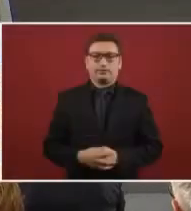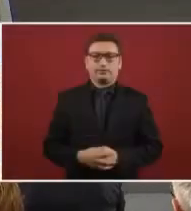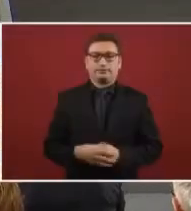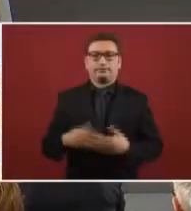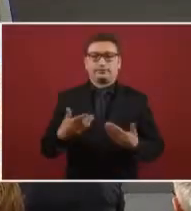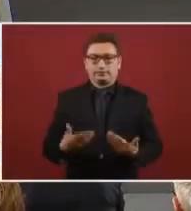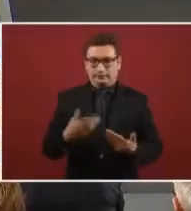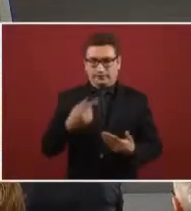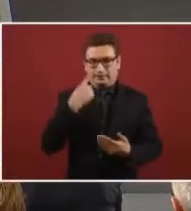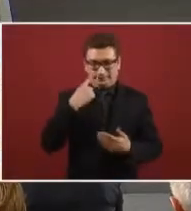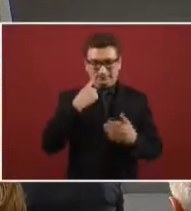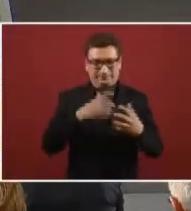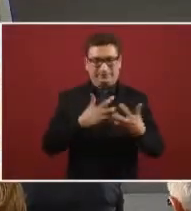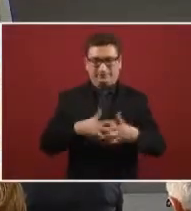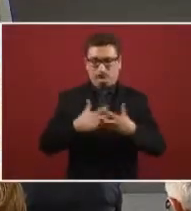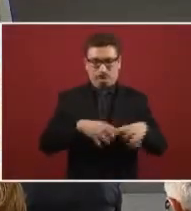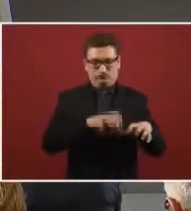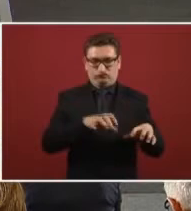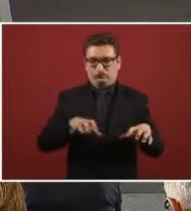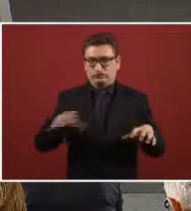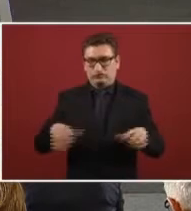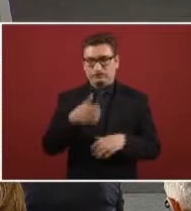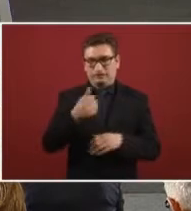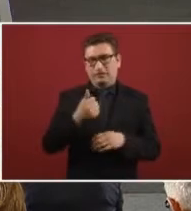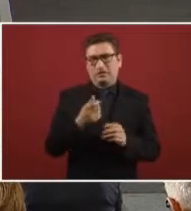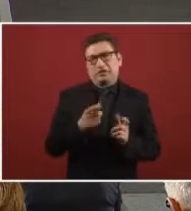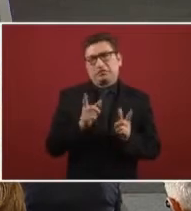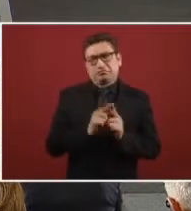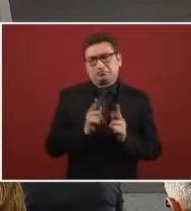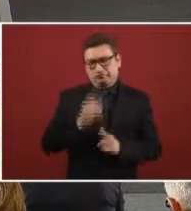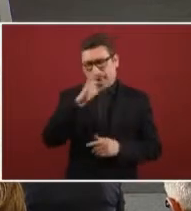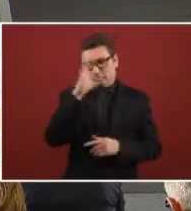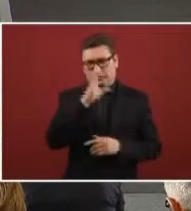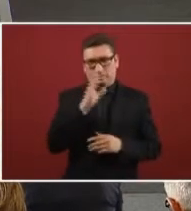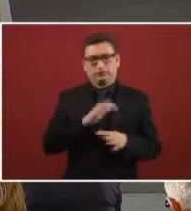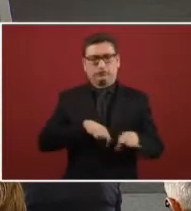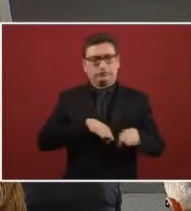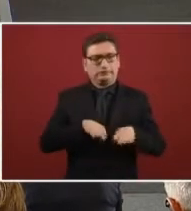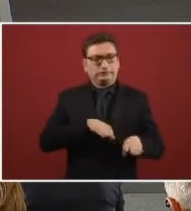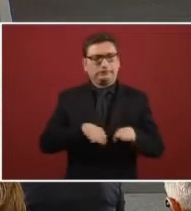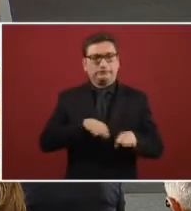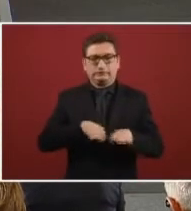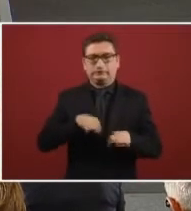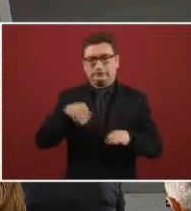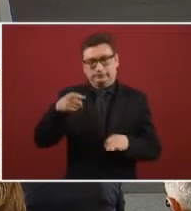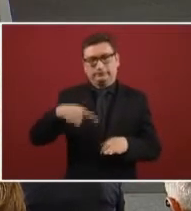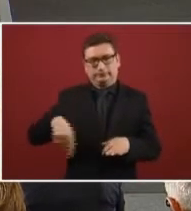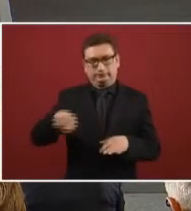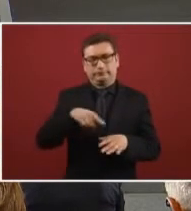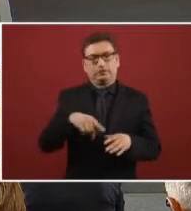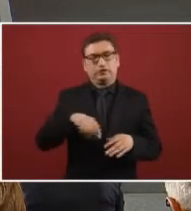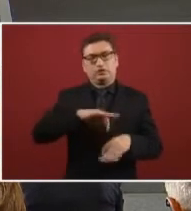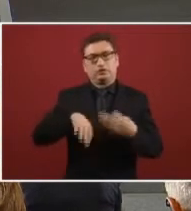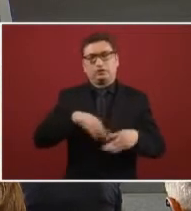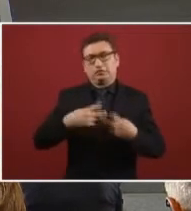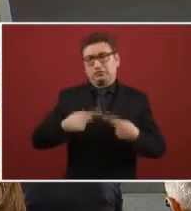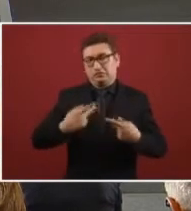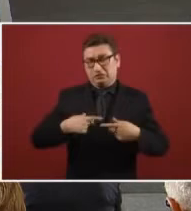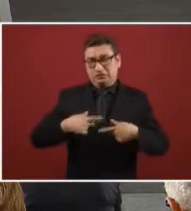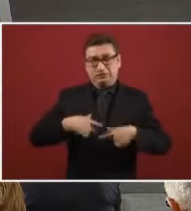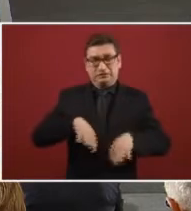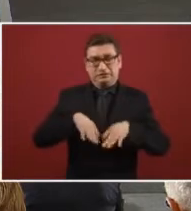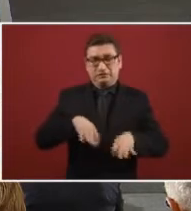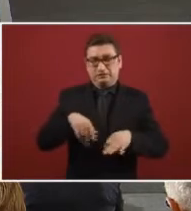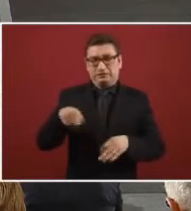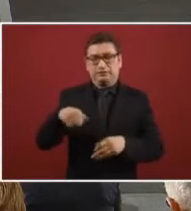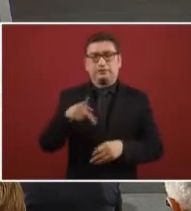so you can see the six refineries the small images but you can see the works that they've been doing these